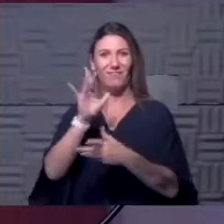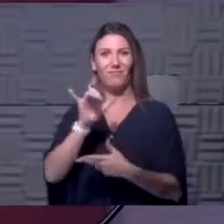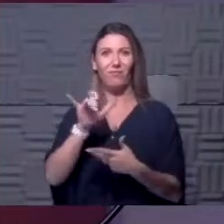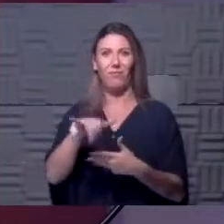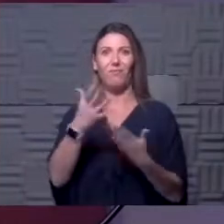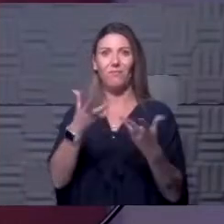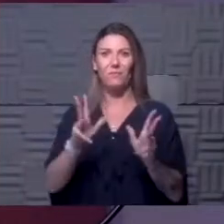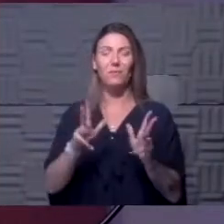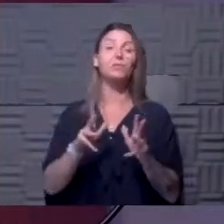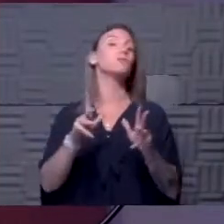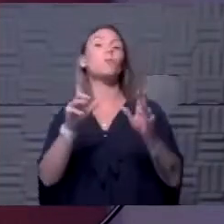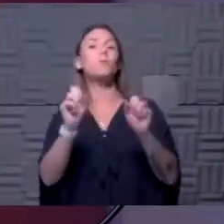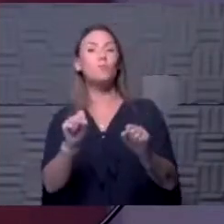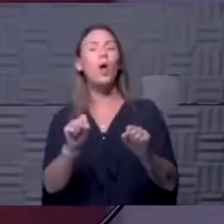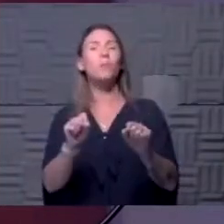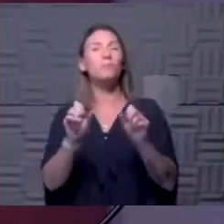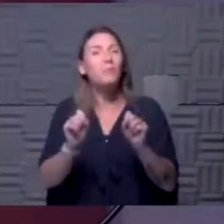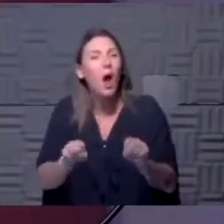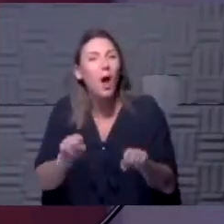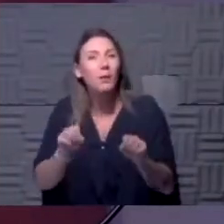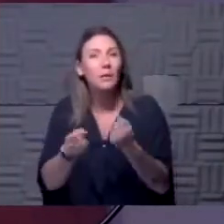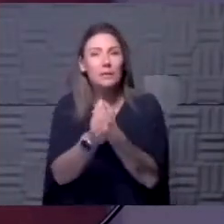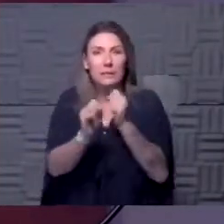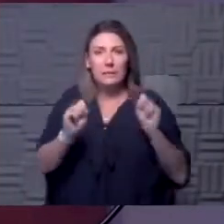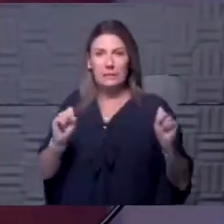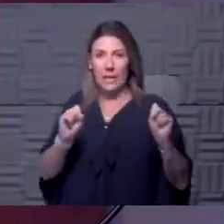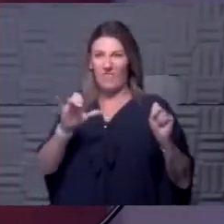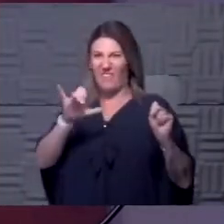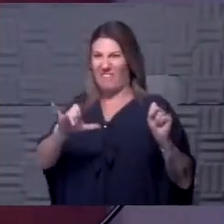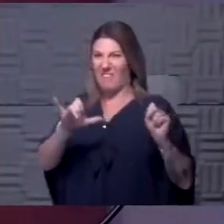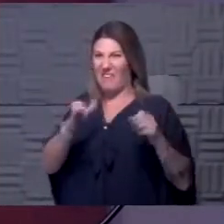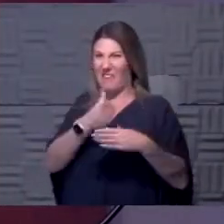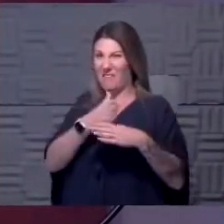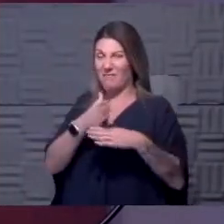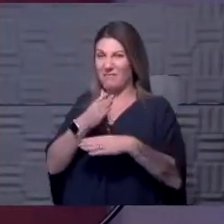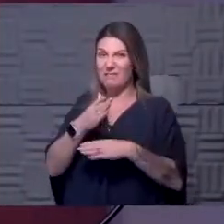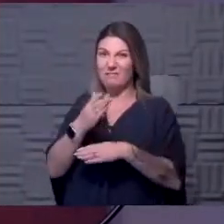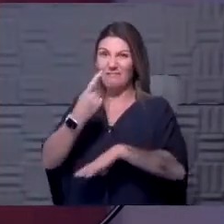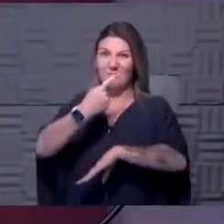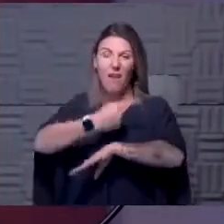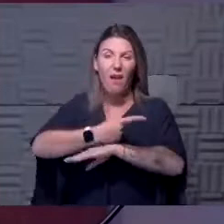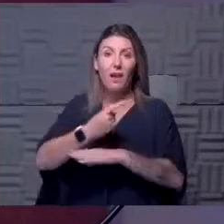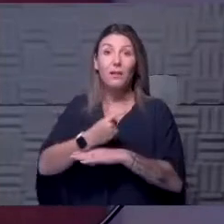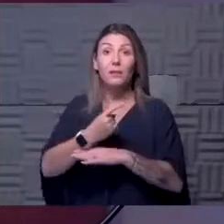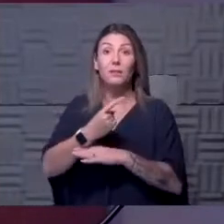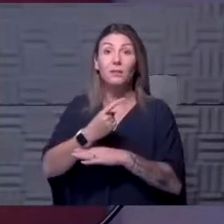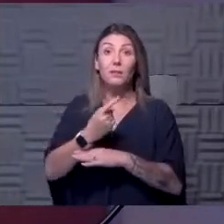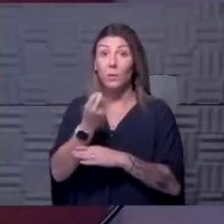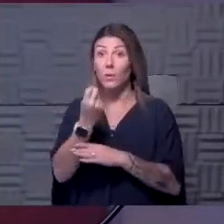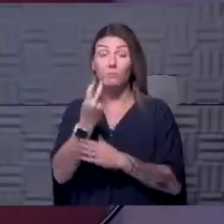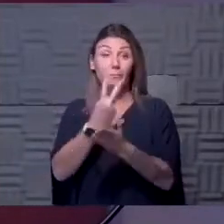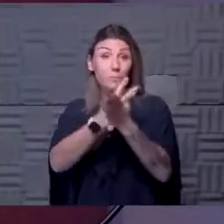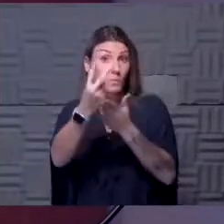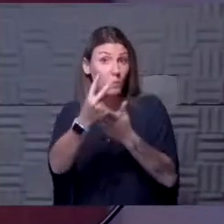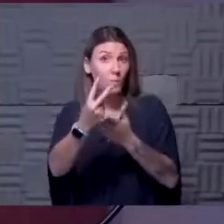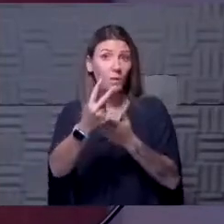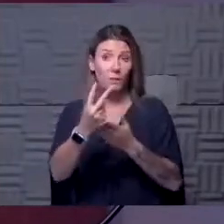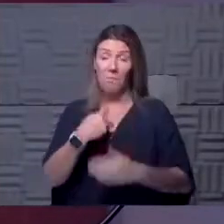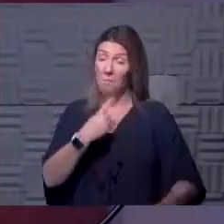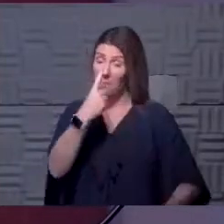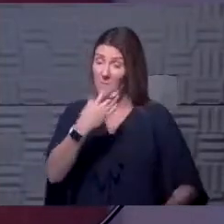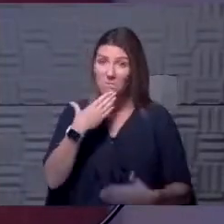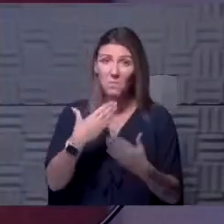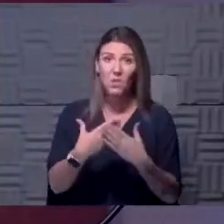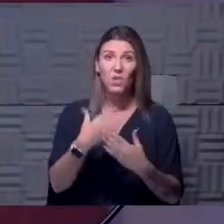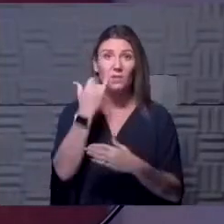probably safe at about that threshold. I think waiting two weeks is very reasonable if you have someone